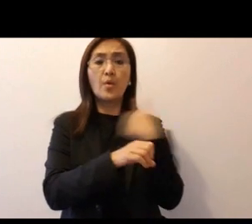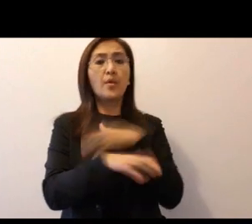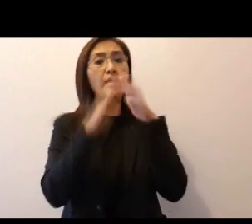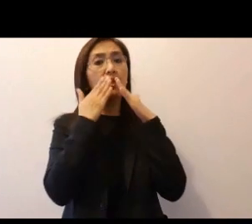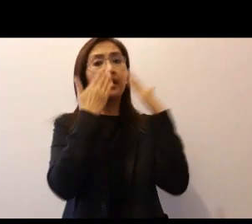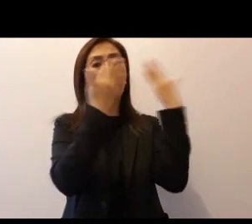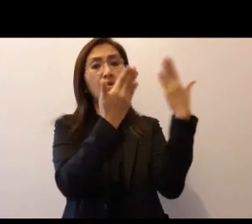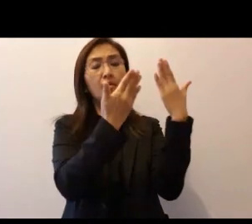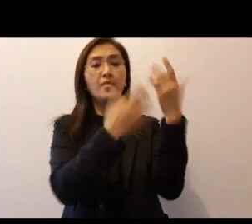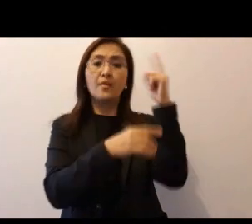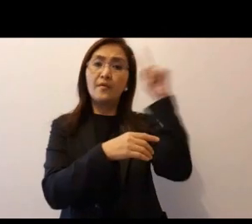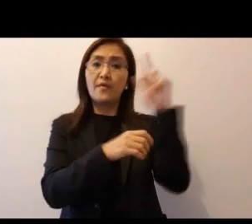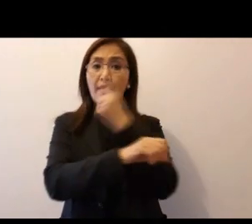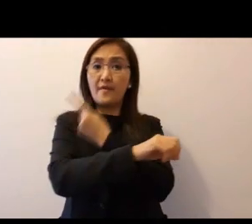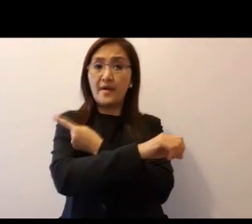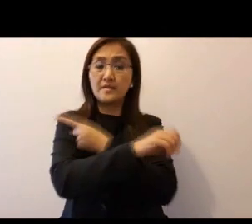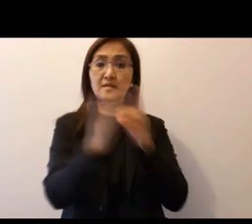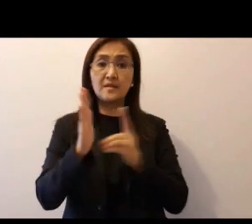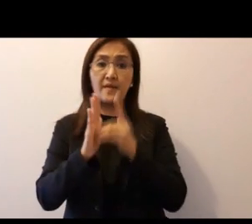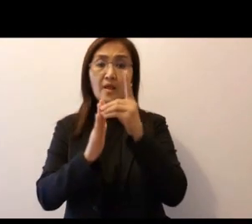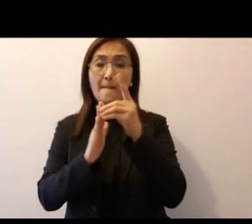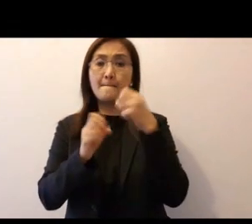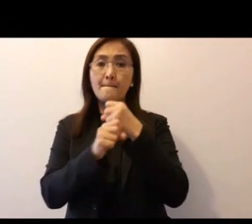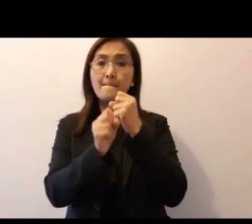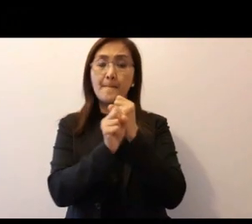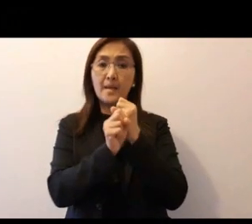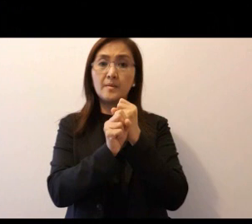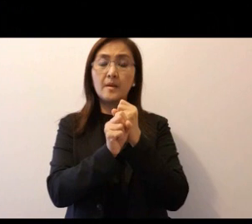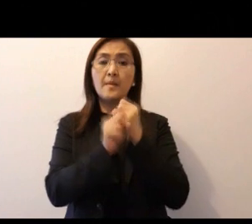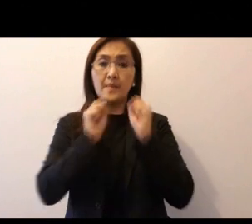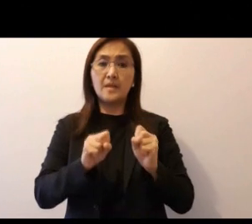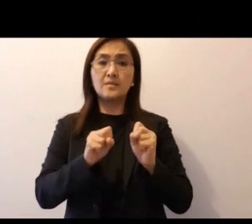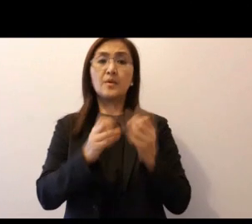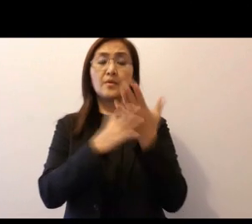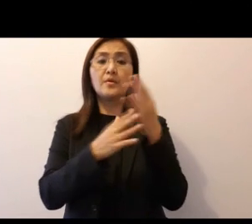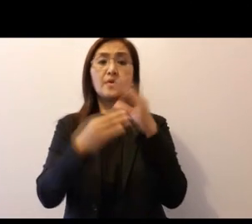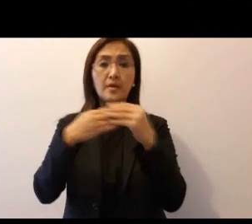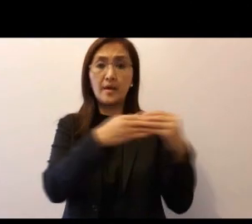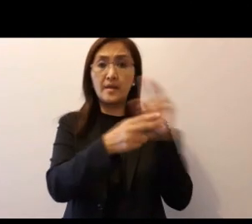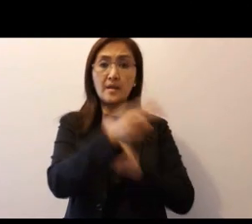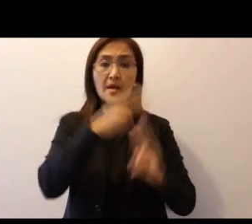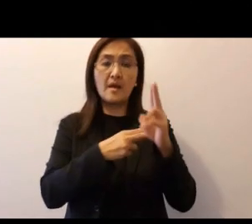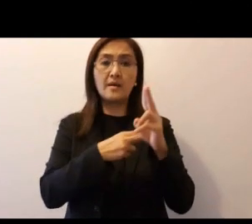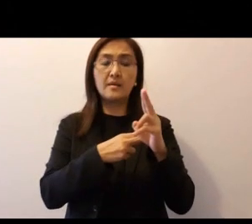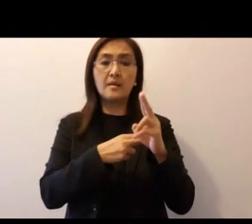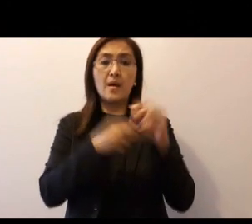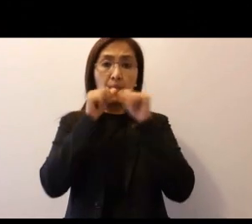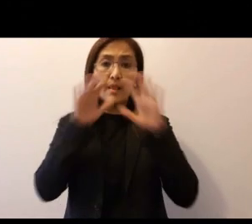We thank you, for the vaccines developed, made possible by your guiding hands.